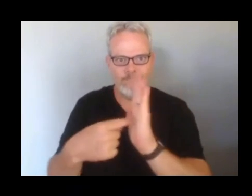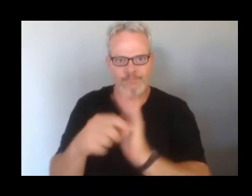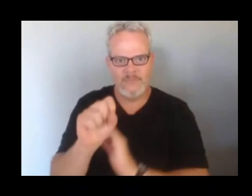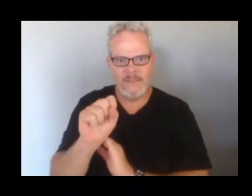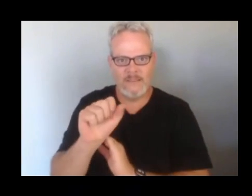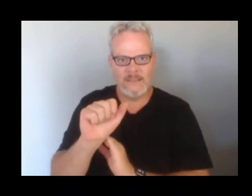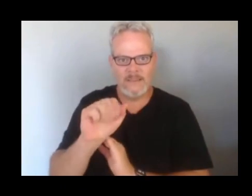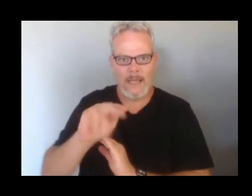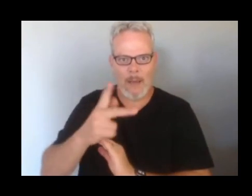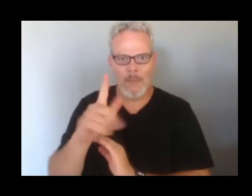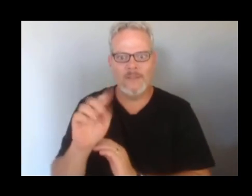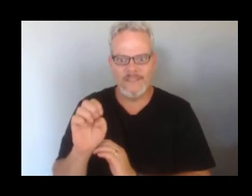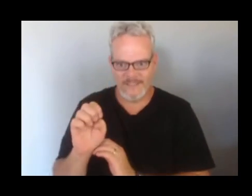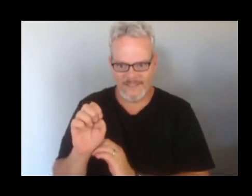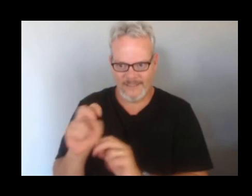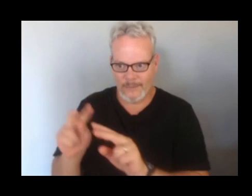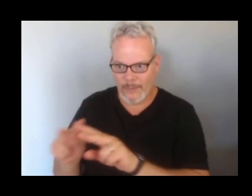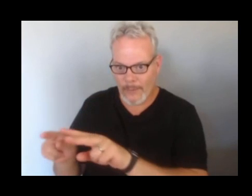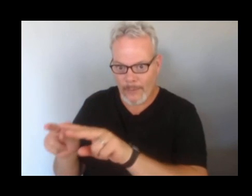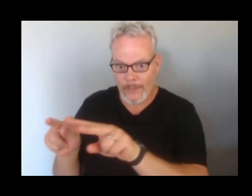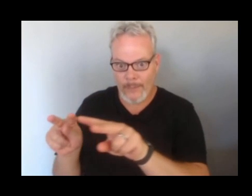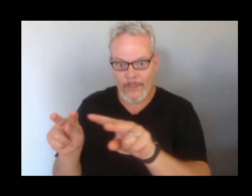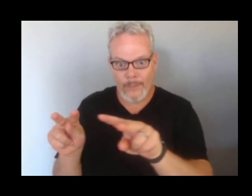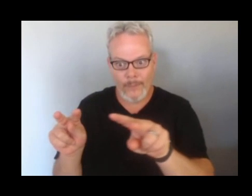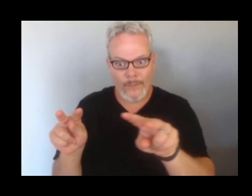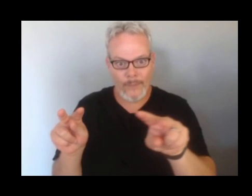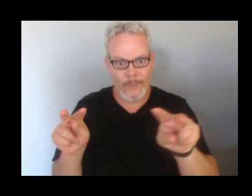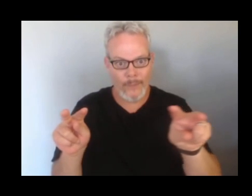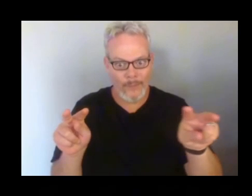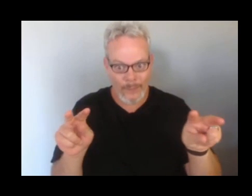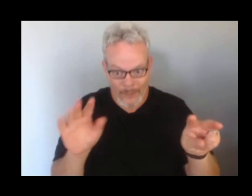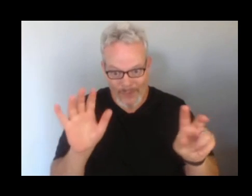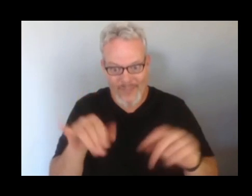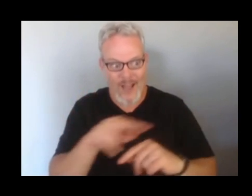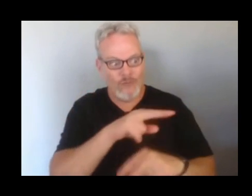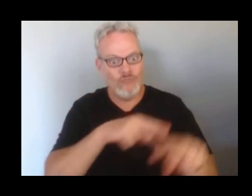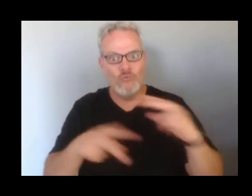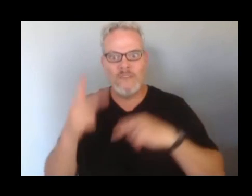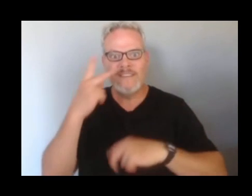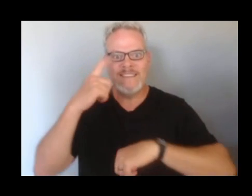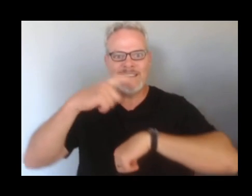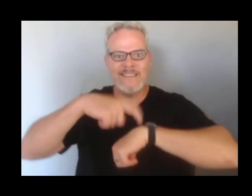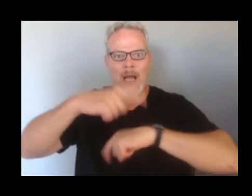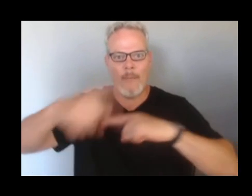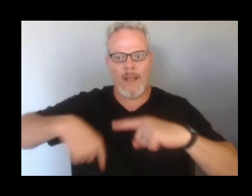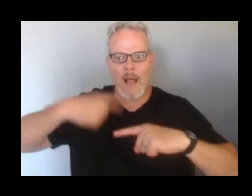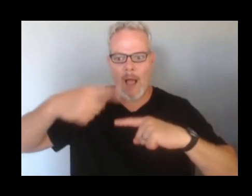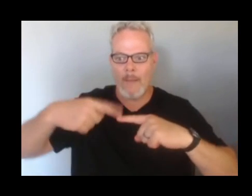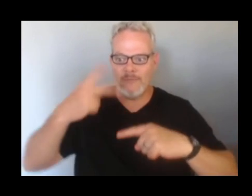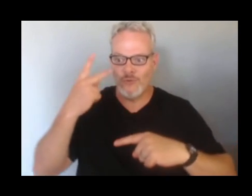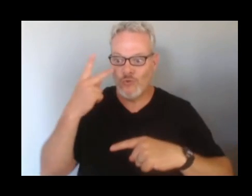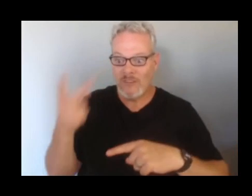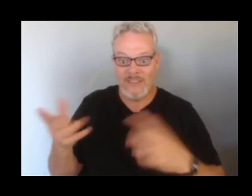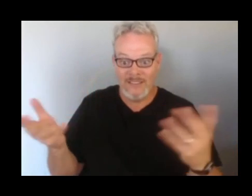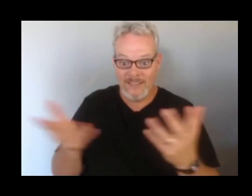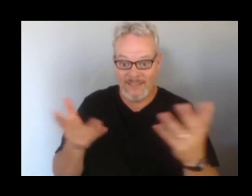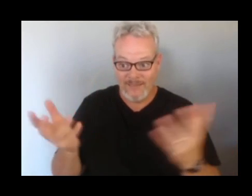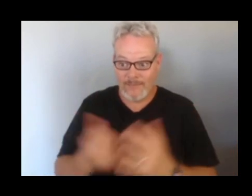look at the view from the KW camera, we have a time lapse here that shows